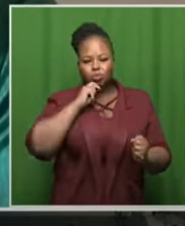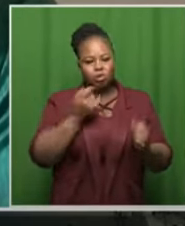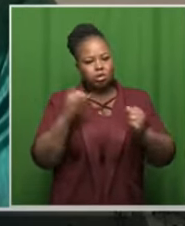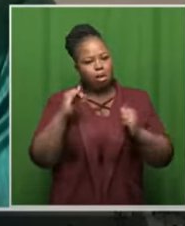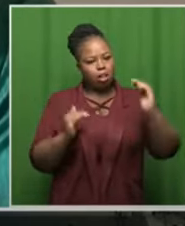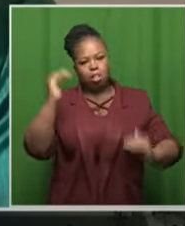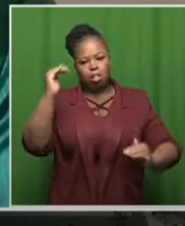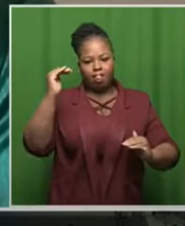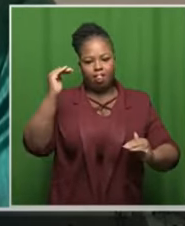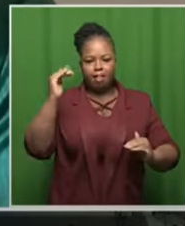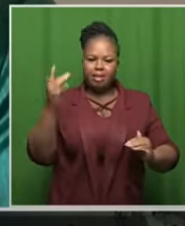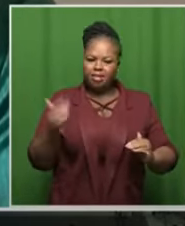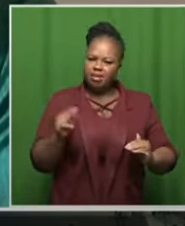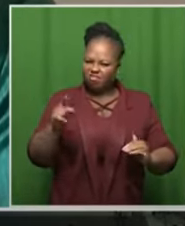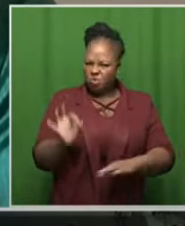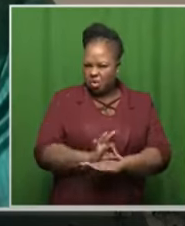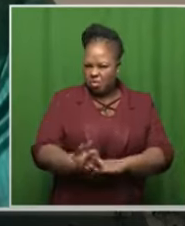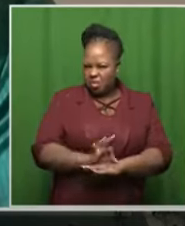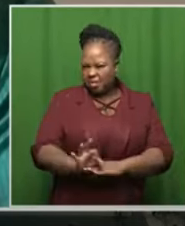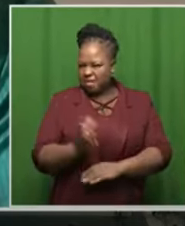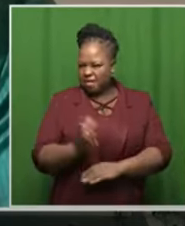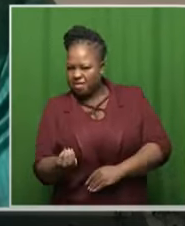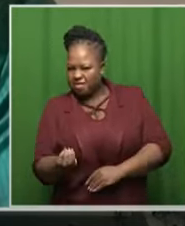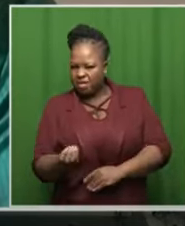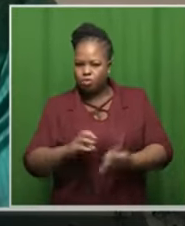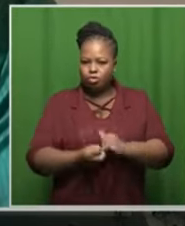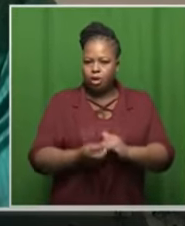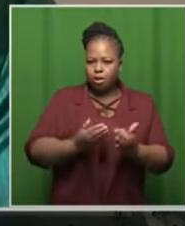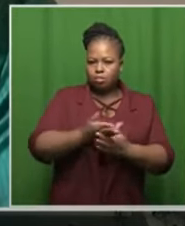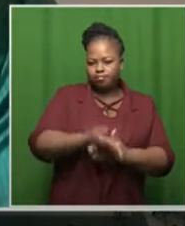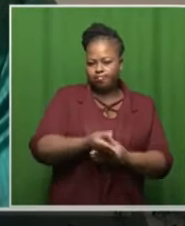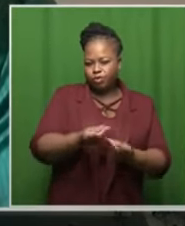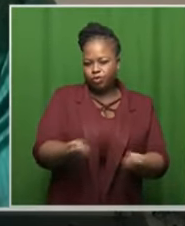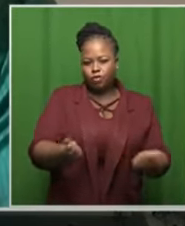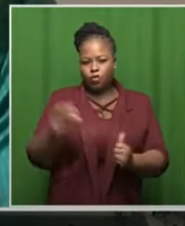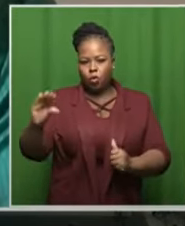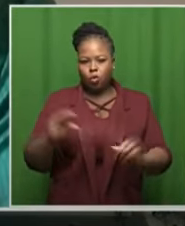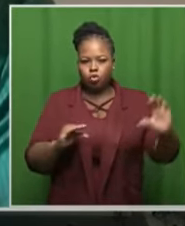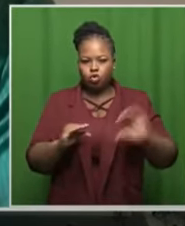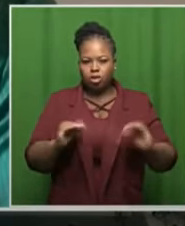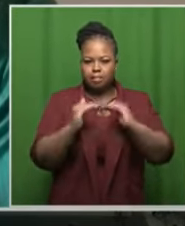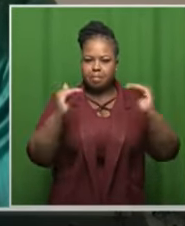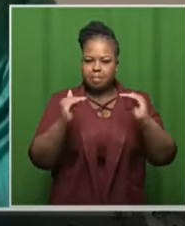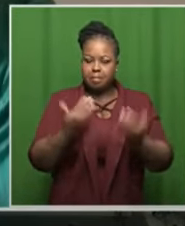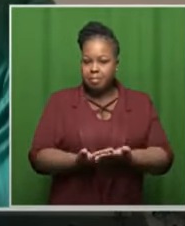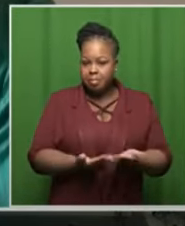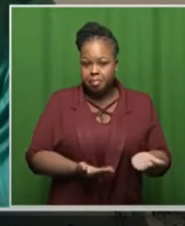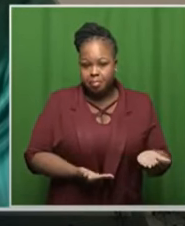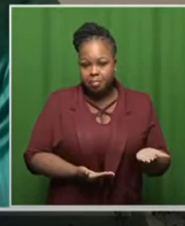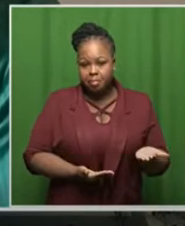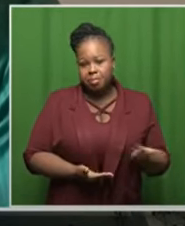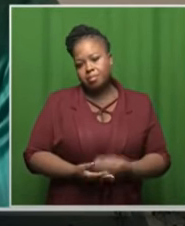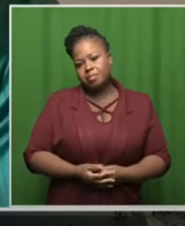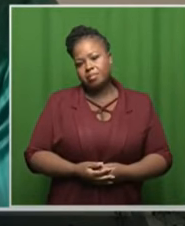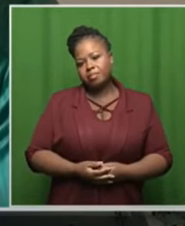minister do you have any sort of plans to intervene in that way uh when it comes to the sponsorships i think we must